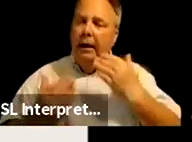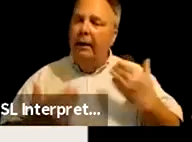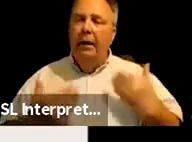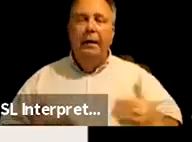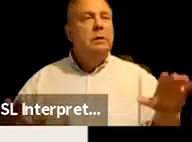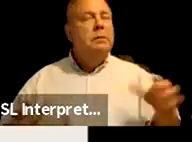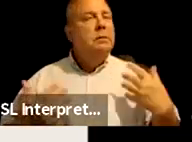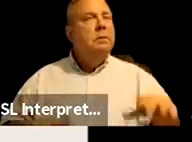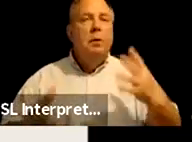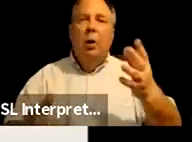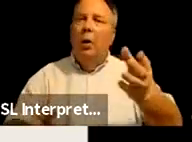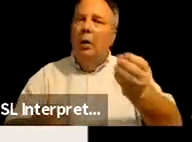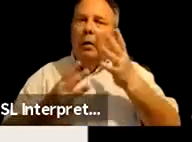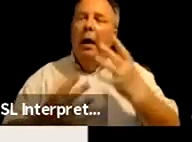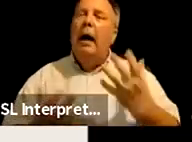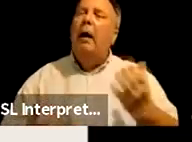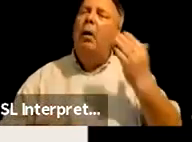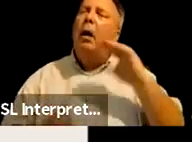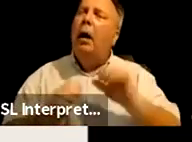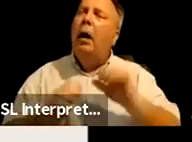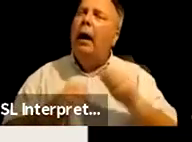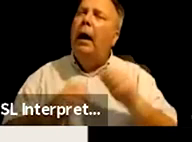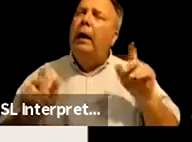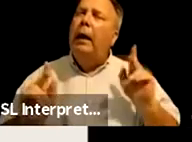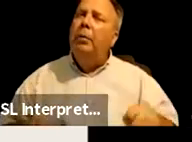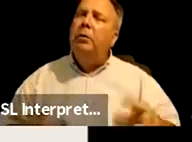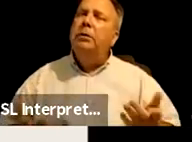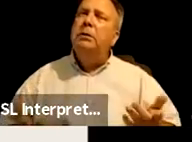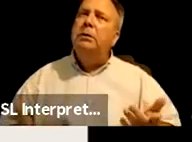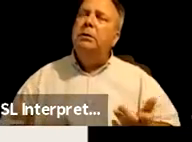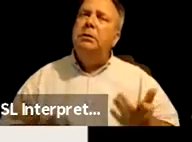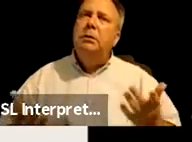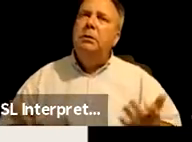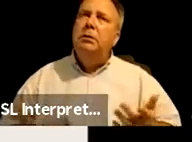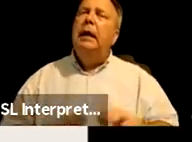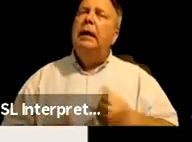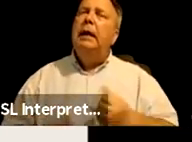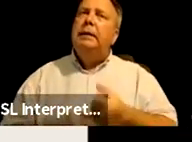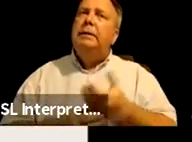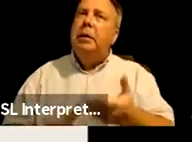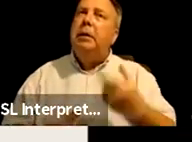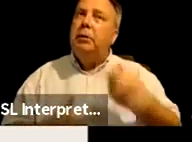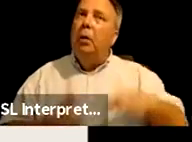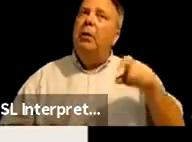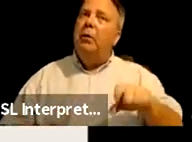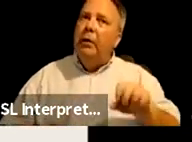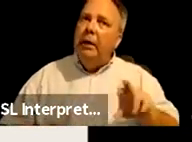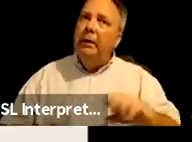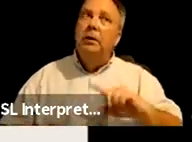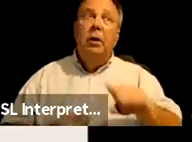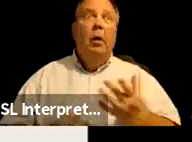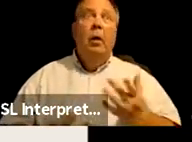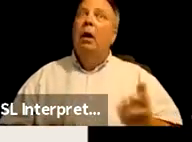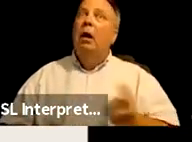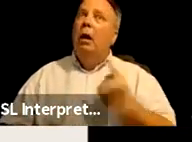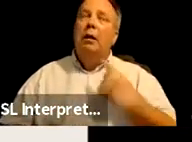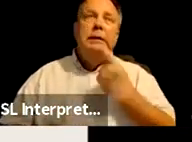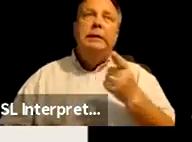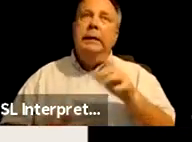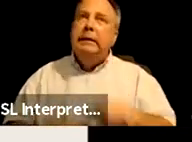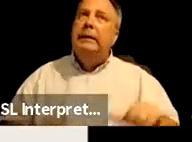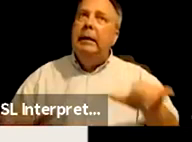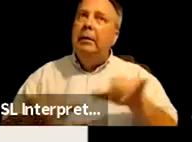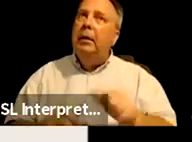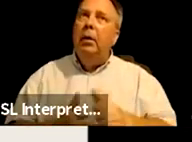informational. And I want to know how can a person, um, express what their needs are when they're constantly saying the same thing to